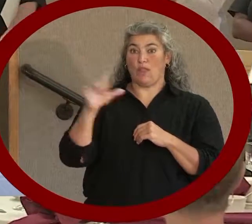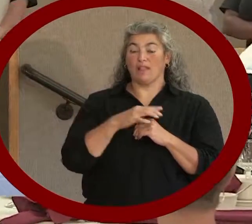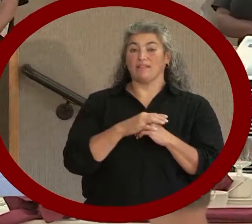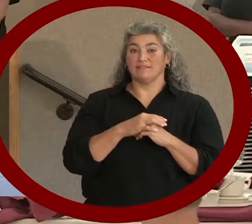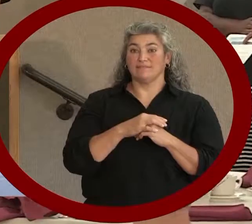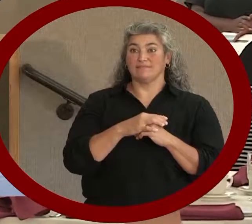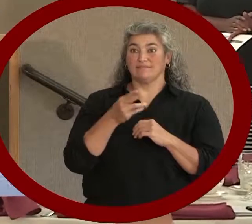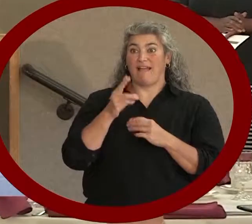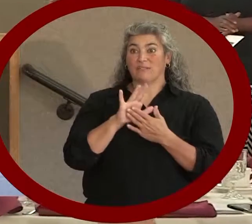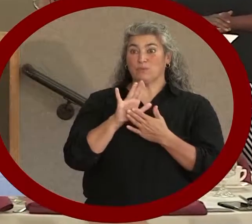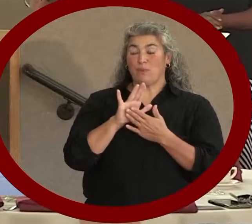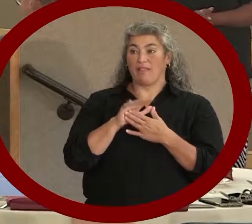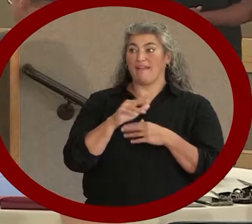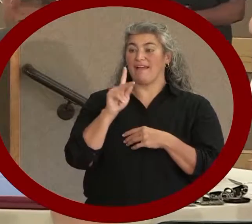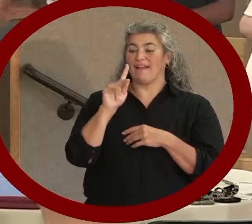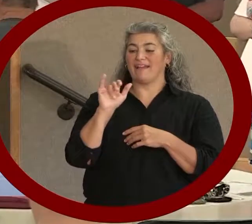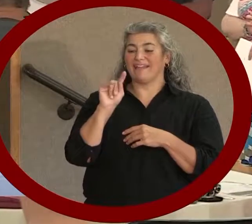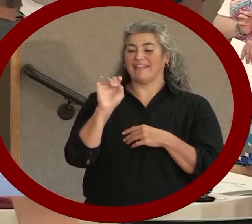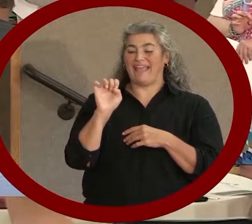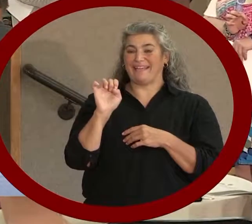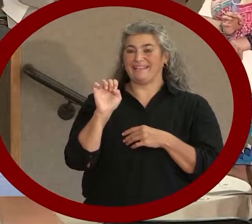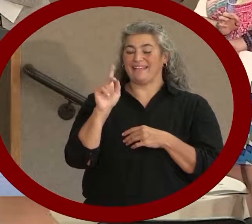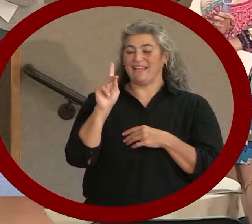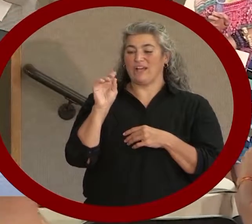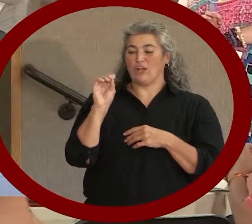Kate Kozakowski.